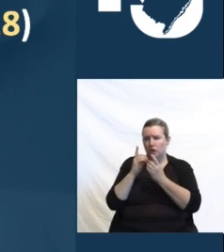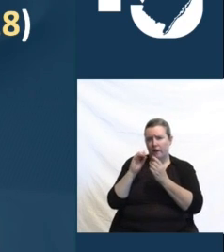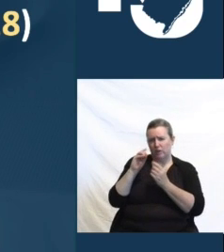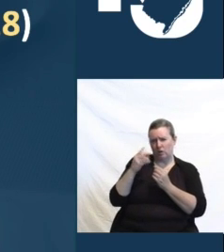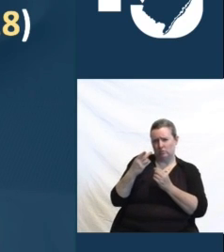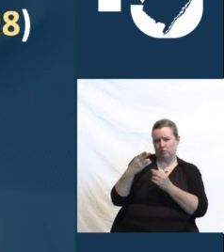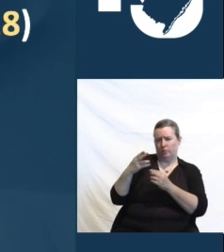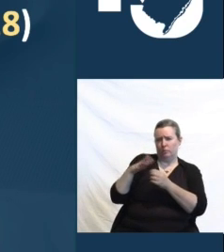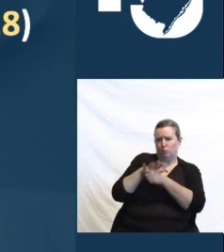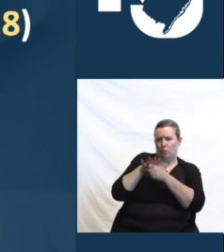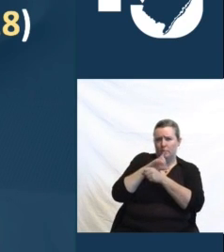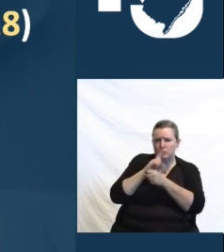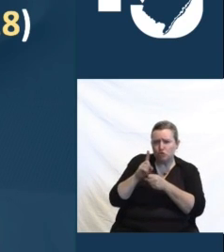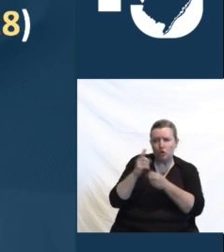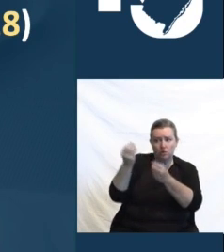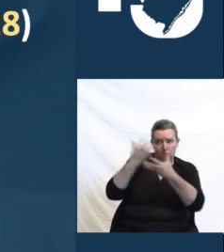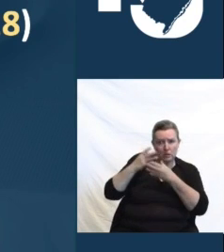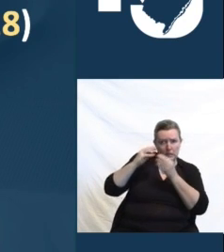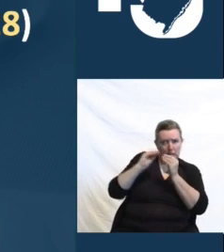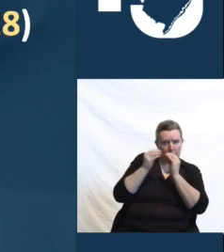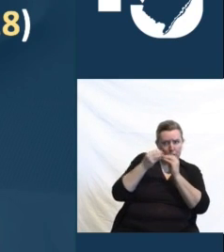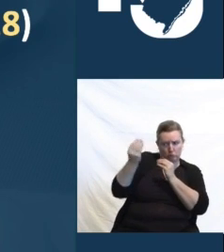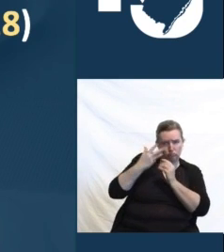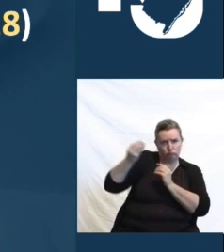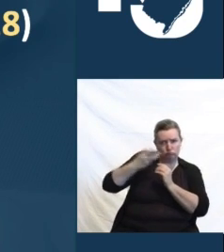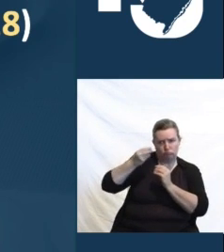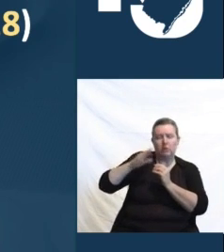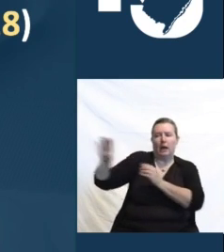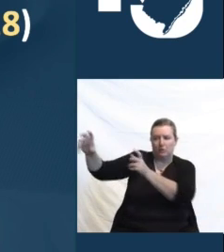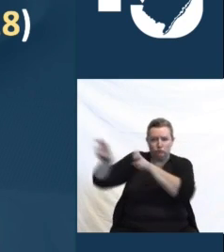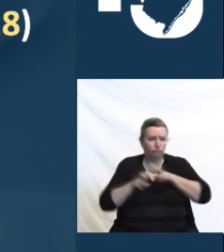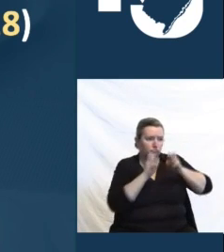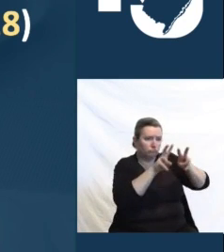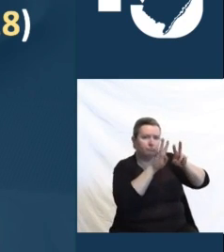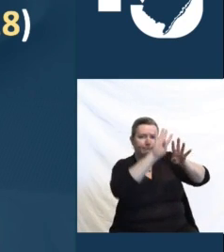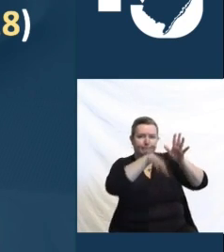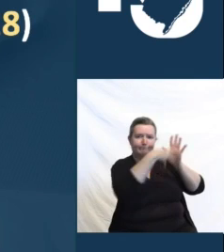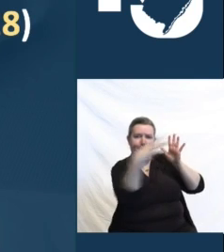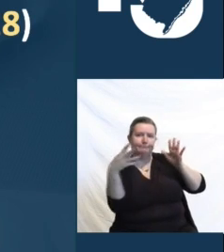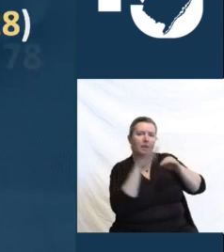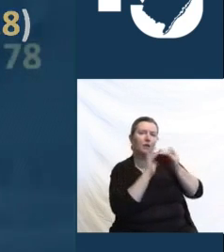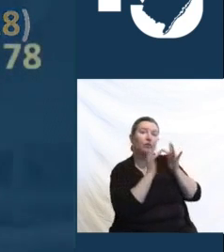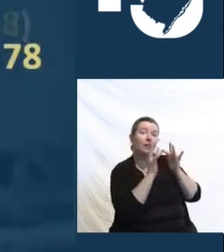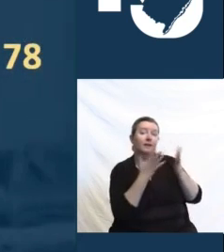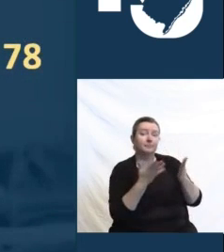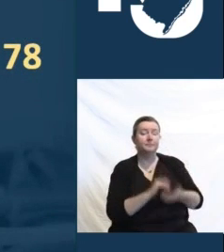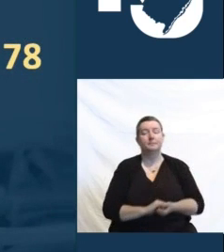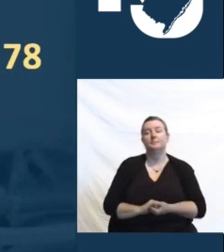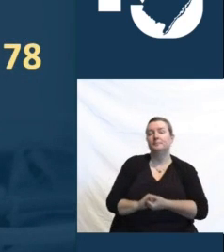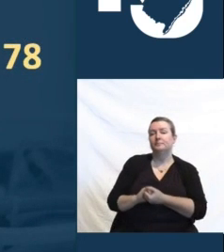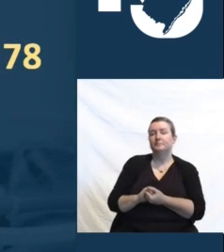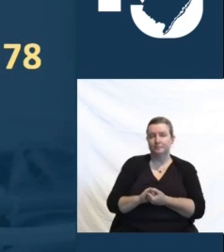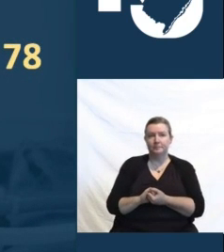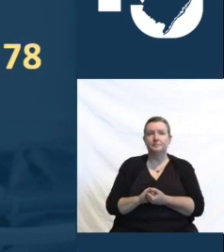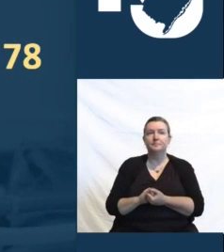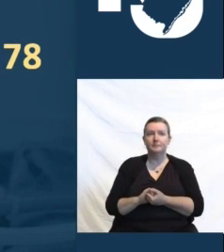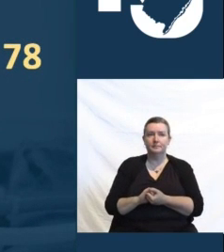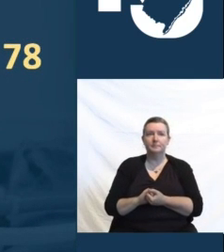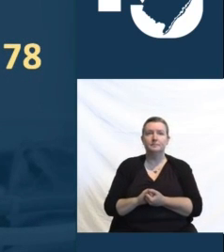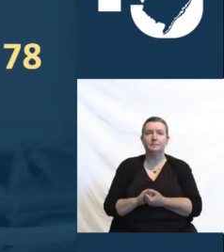And Judy will be able to give a complete walkthrough of this data in a couple of minutes. We are also seeing an increase